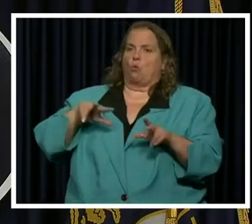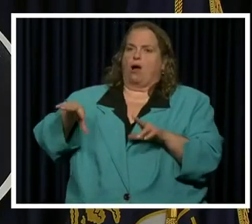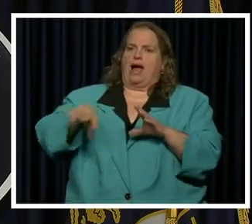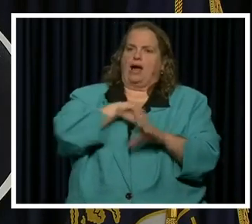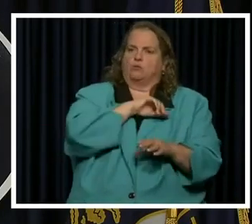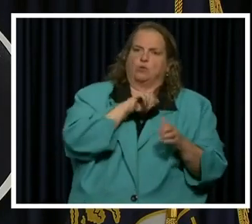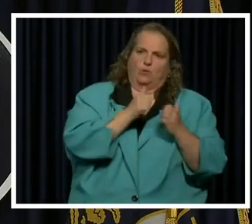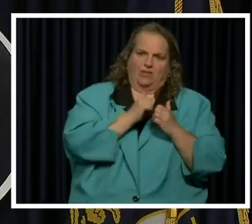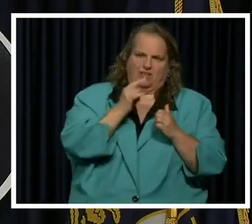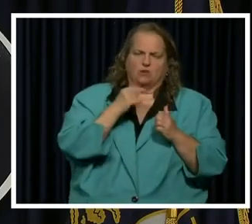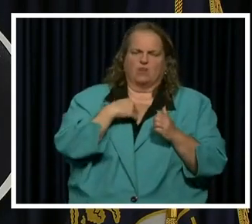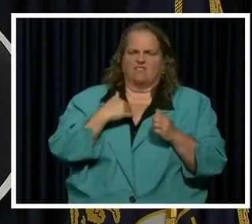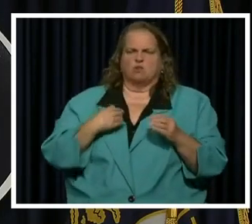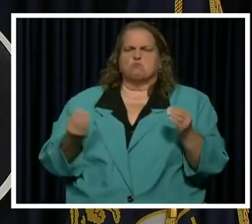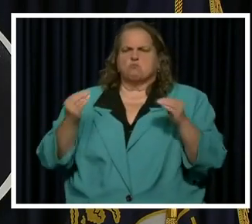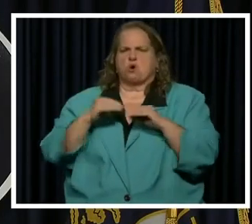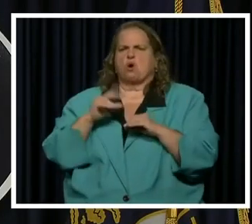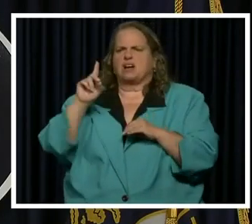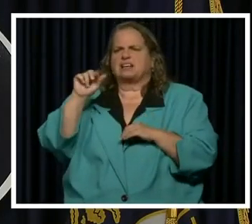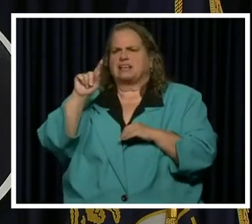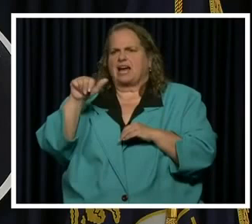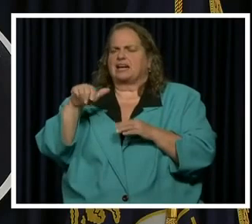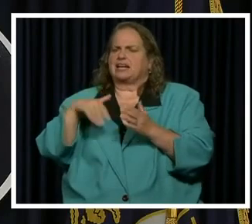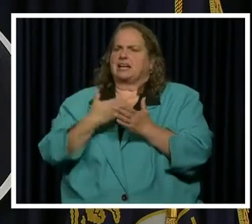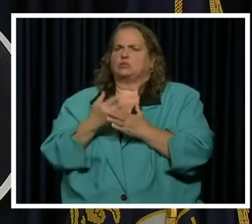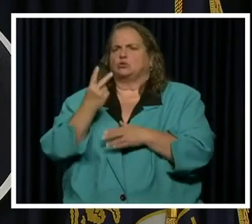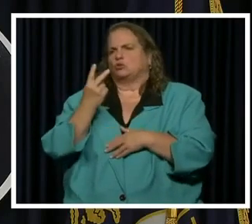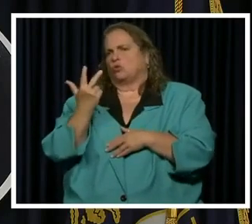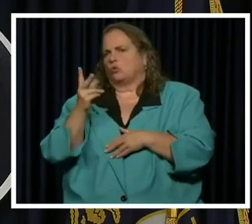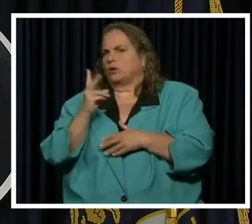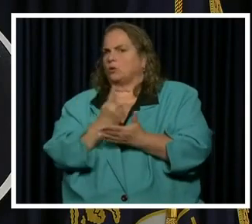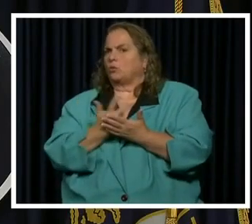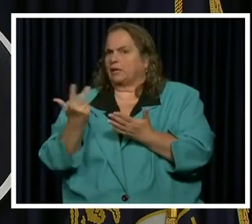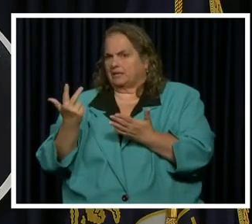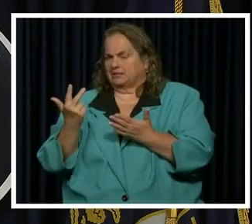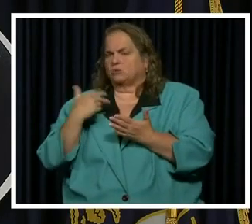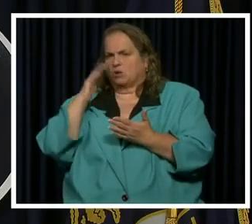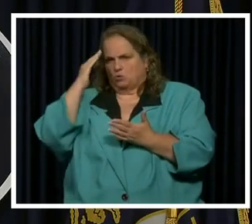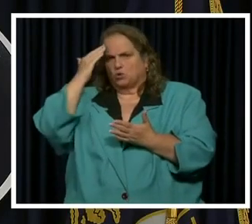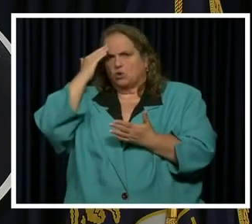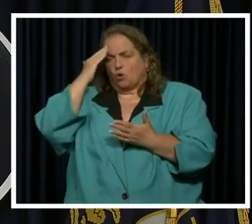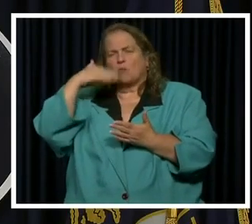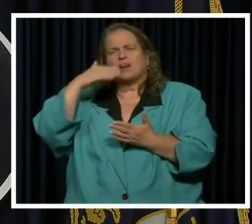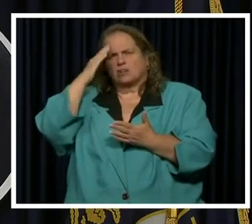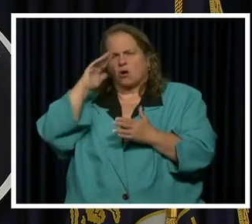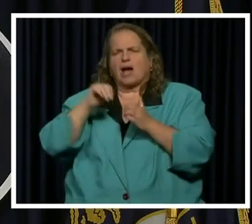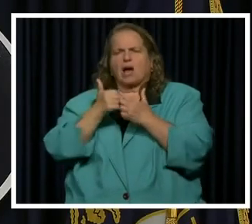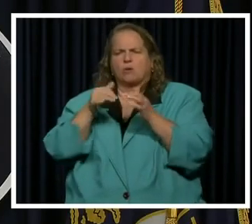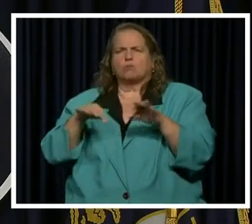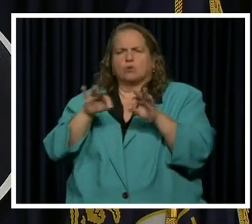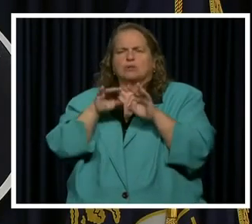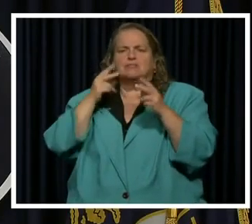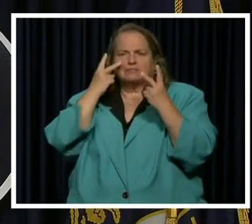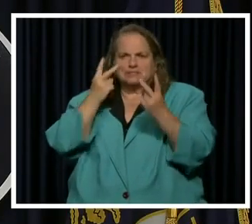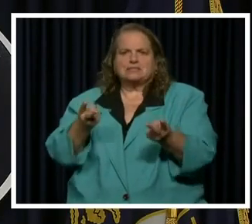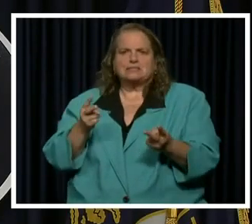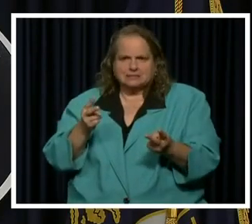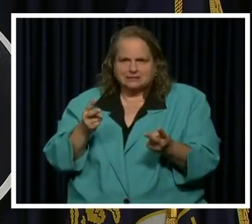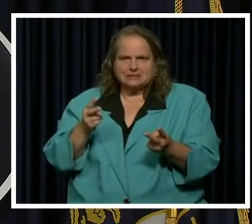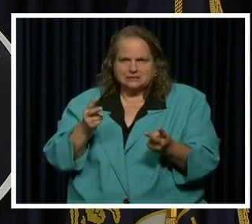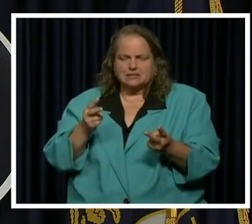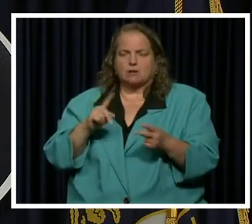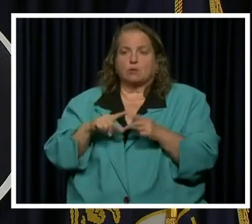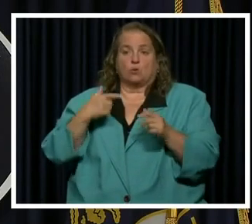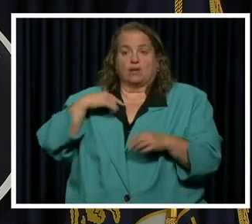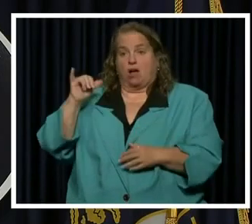we're gonna have a lot more data over the next two to three weeks. We know how important visitation is. We also know how